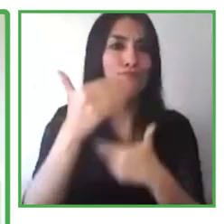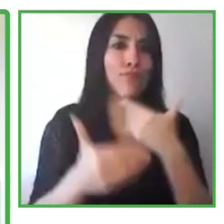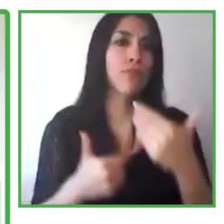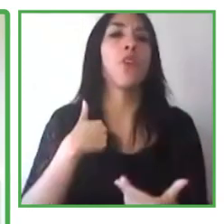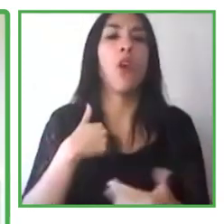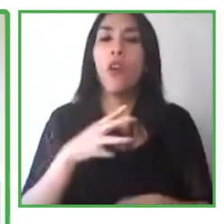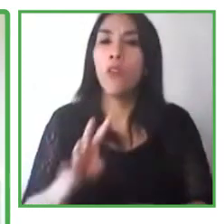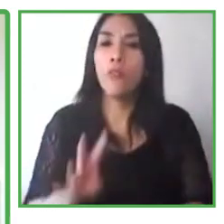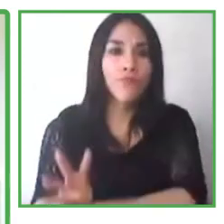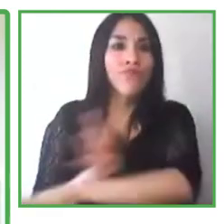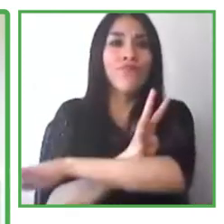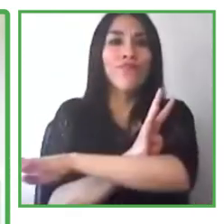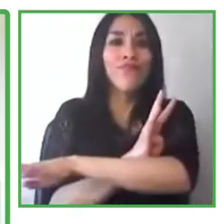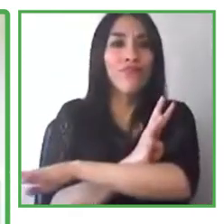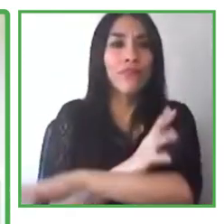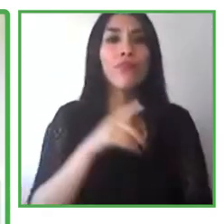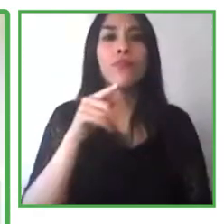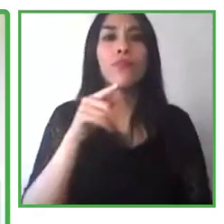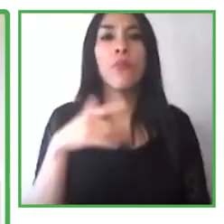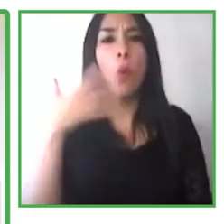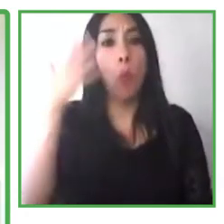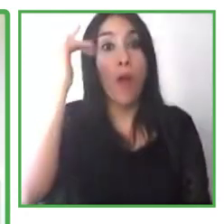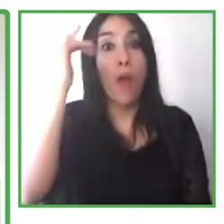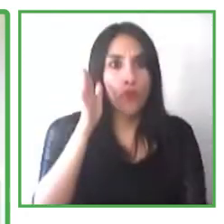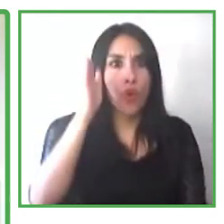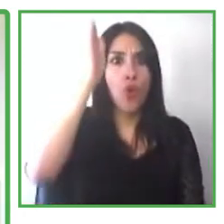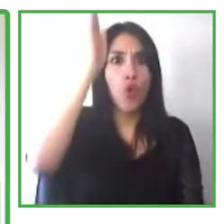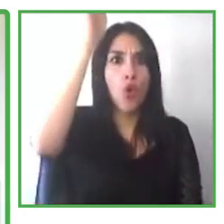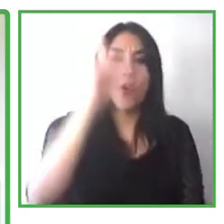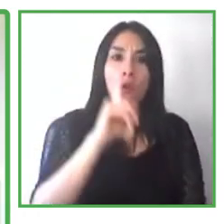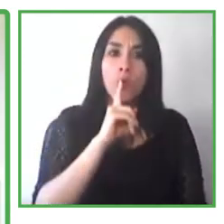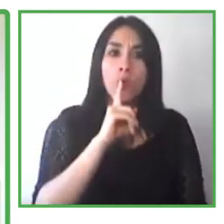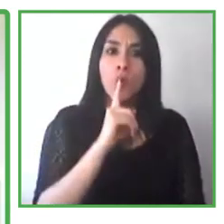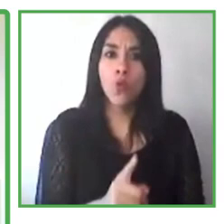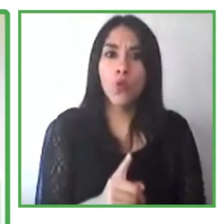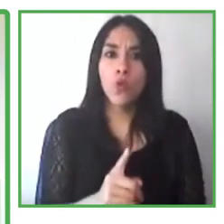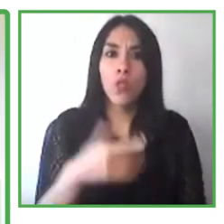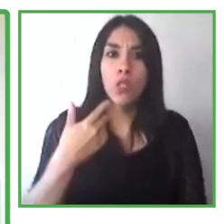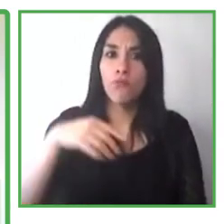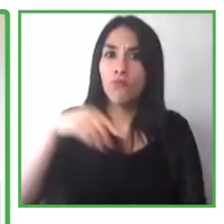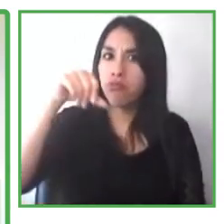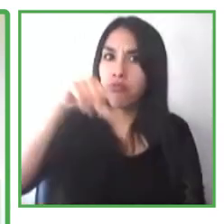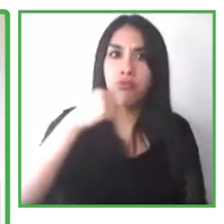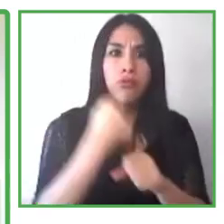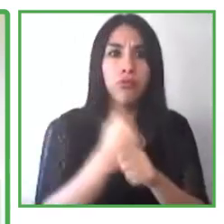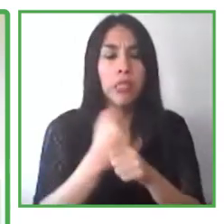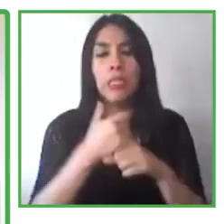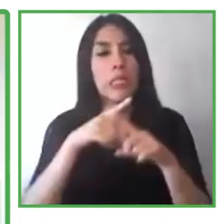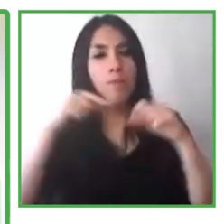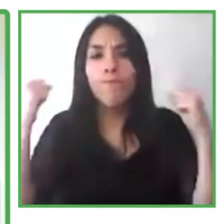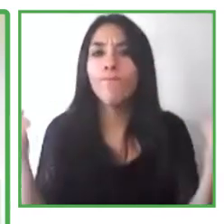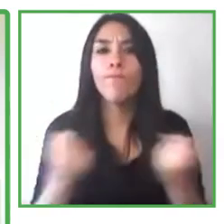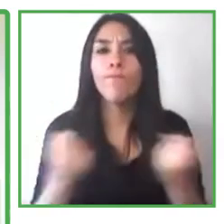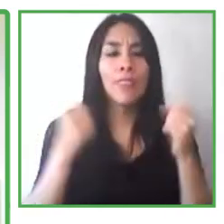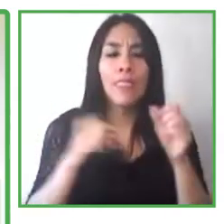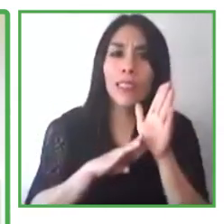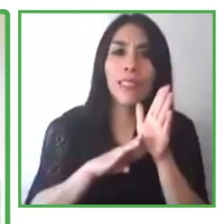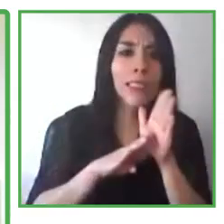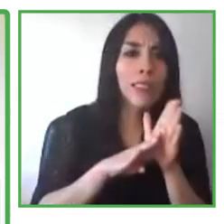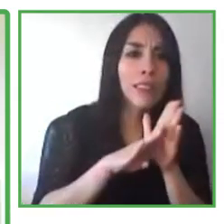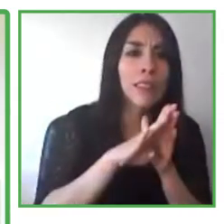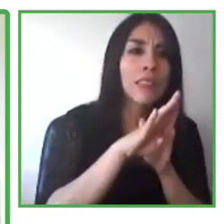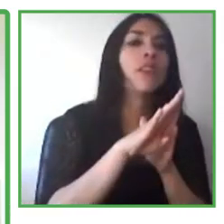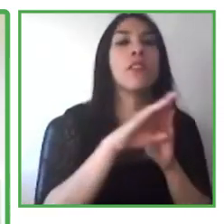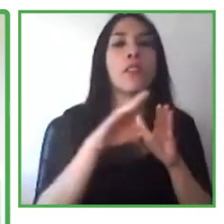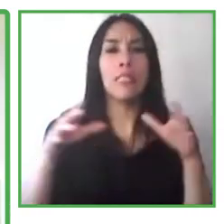in the workplace of other companies. But we really, really cannot do this alone. We rely on the expertise of partners.